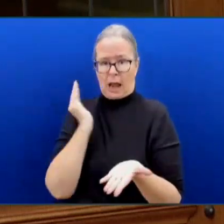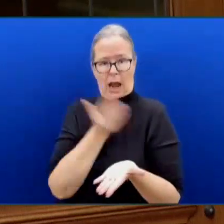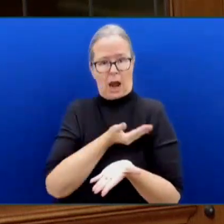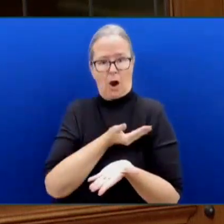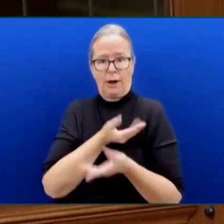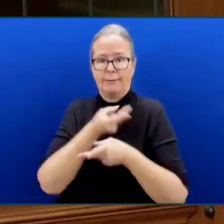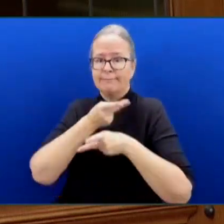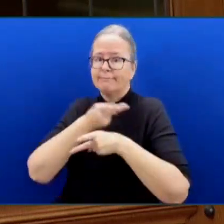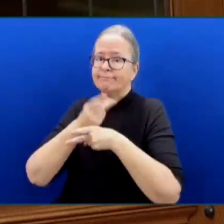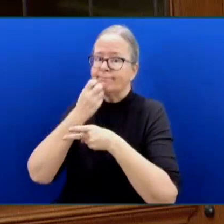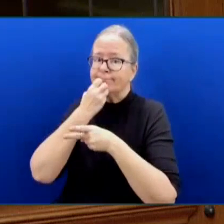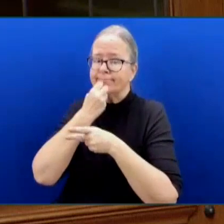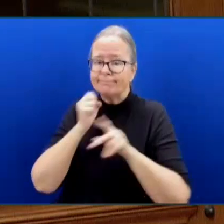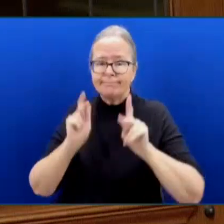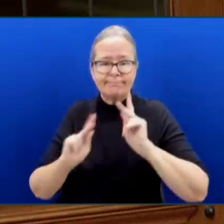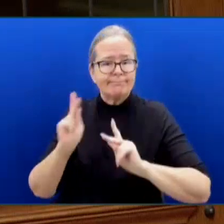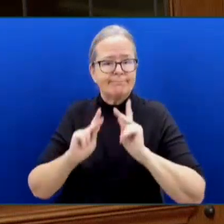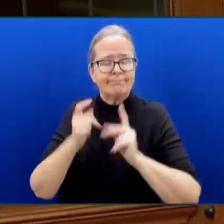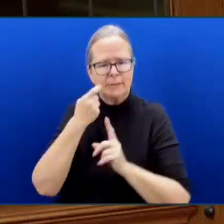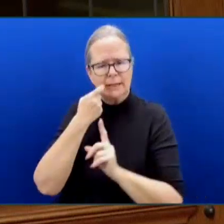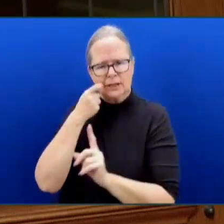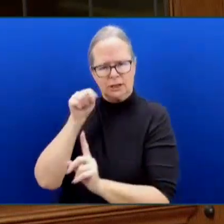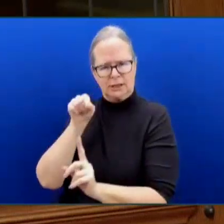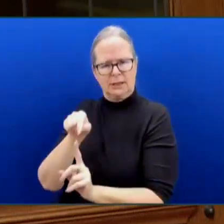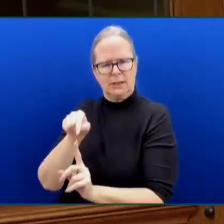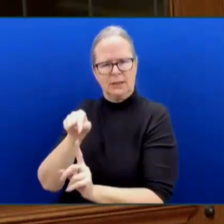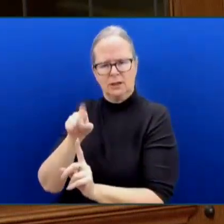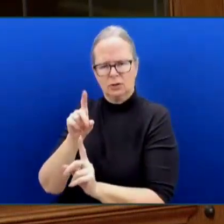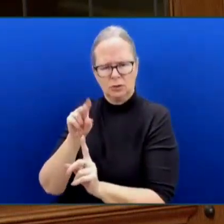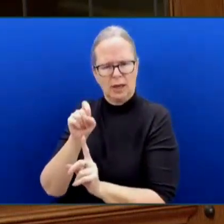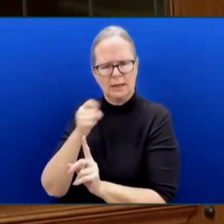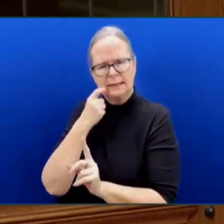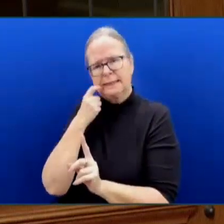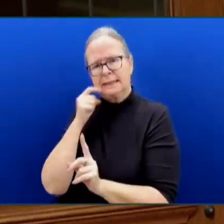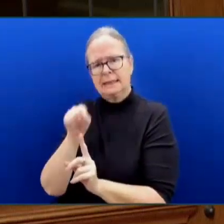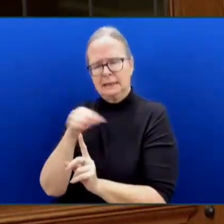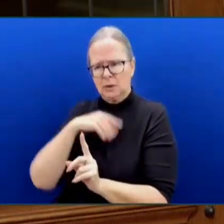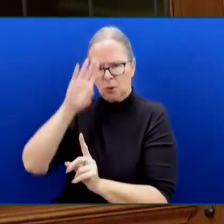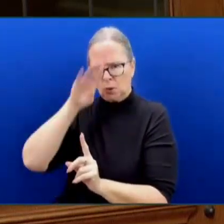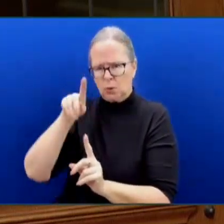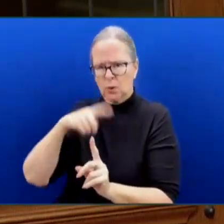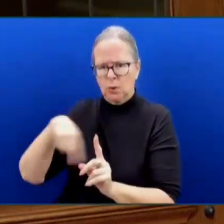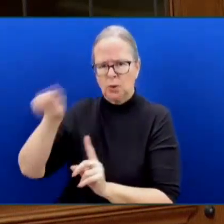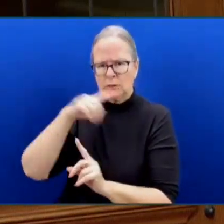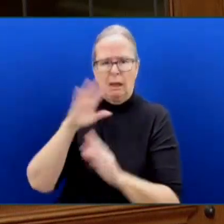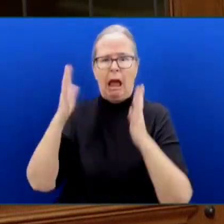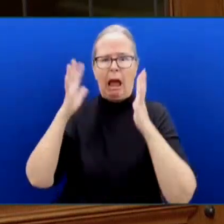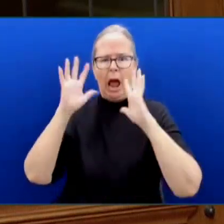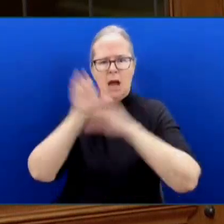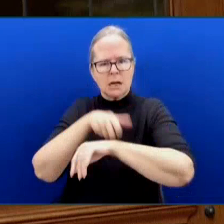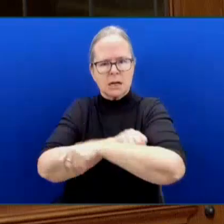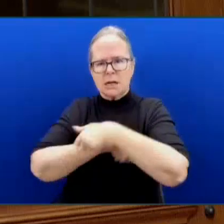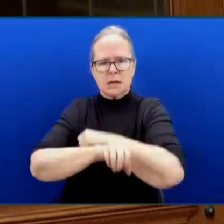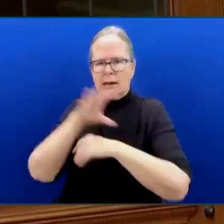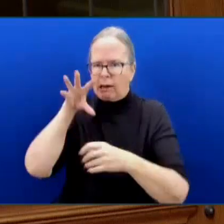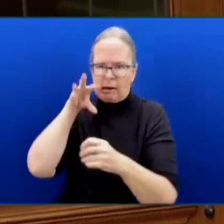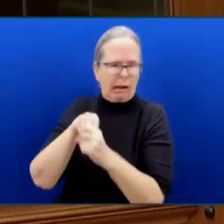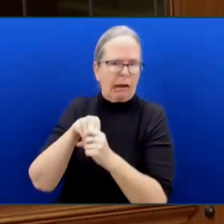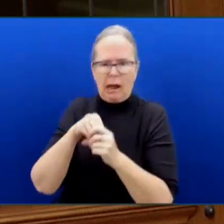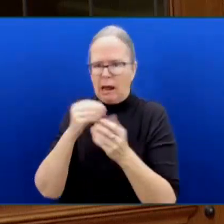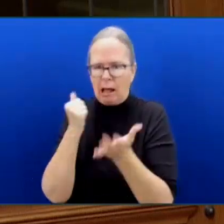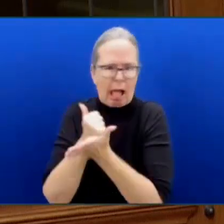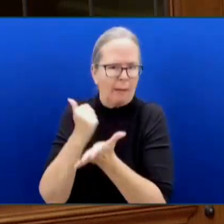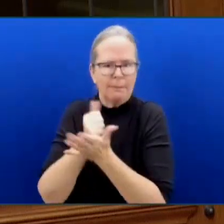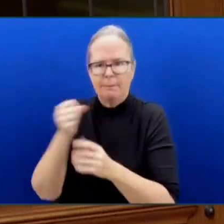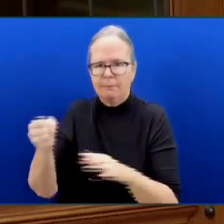each member here would do everything that they could to get that child or young person into a rehabilitation program. But